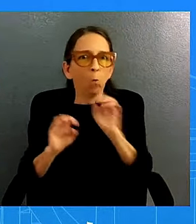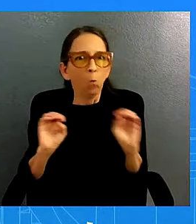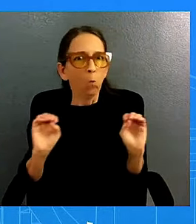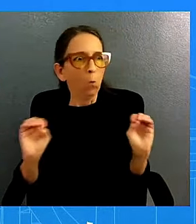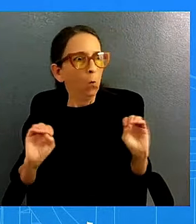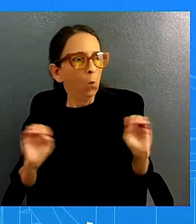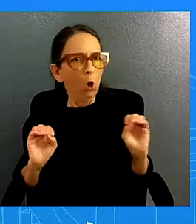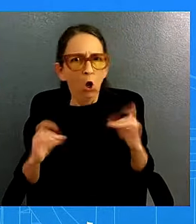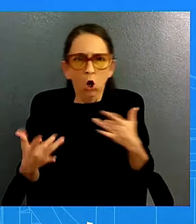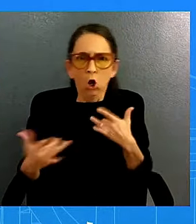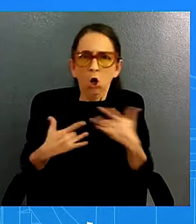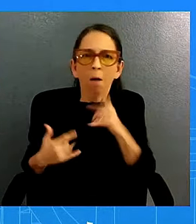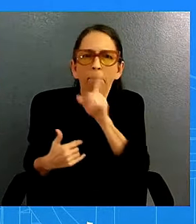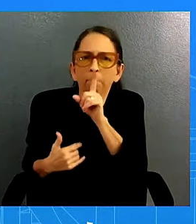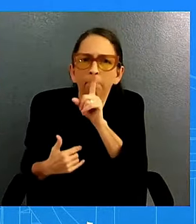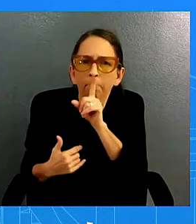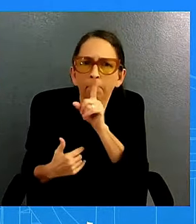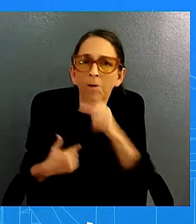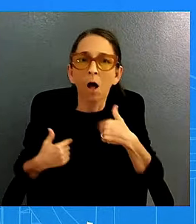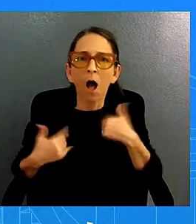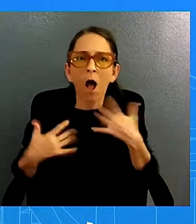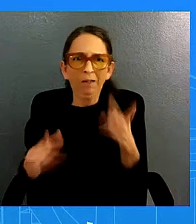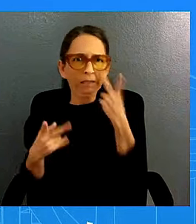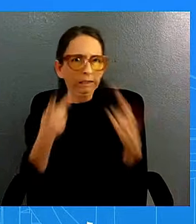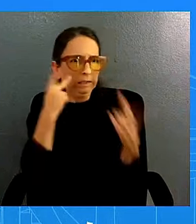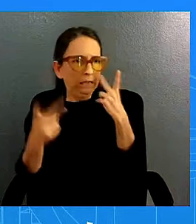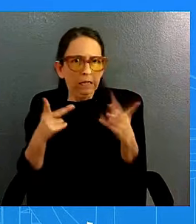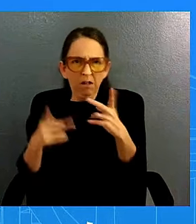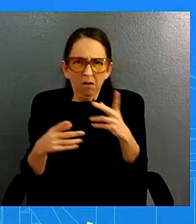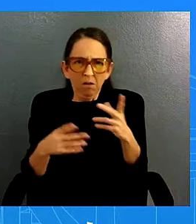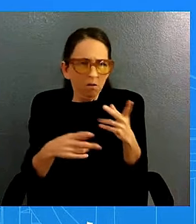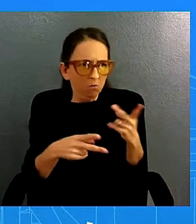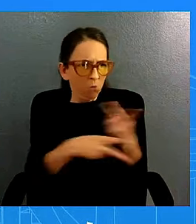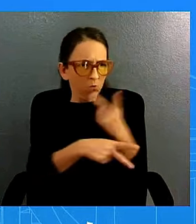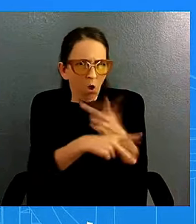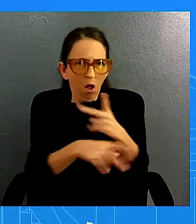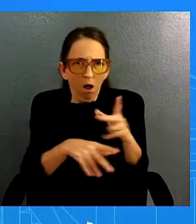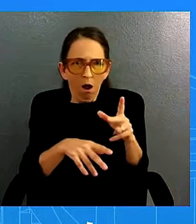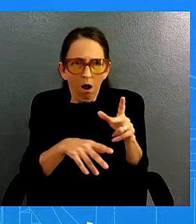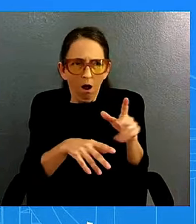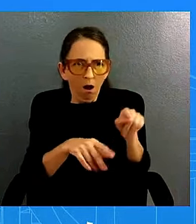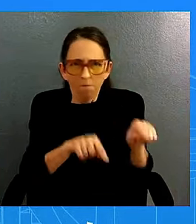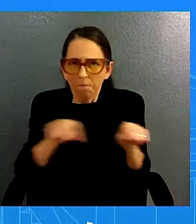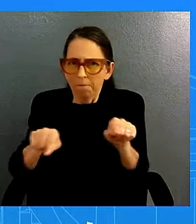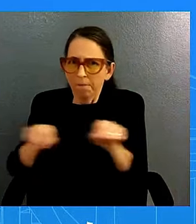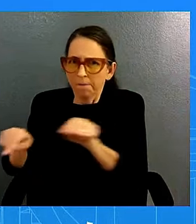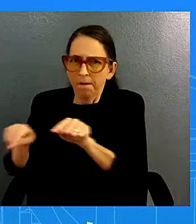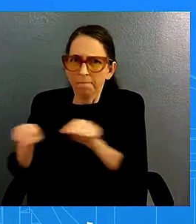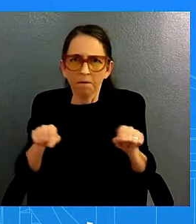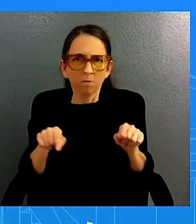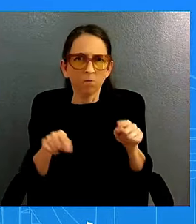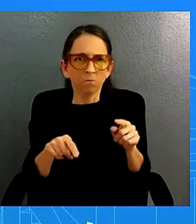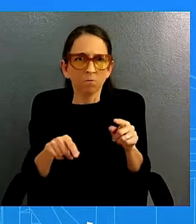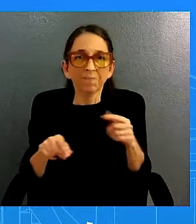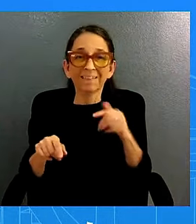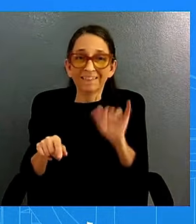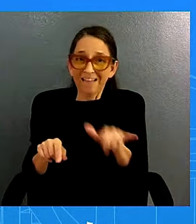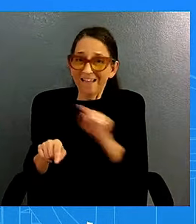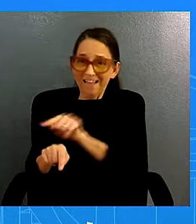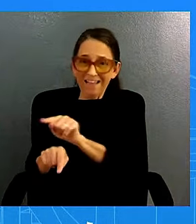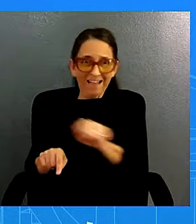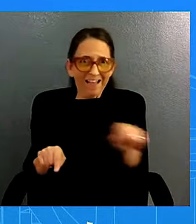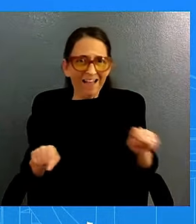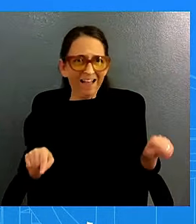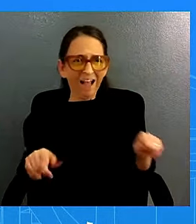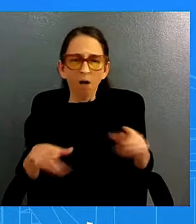escalations uh we are not saying that the conflict that we have seen it truly has along the blue line has gone for too long